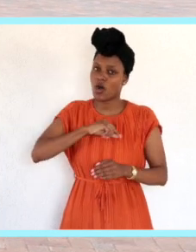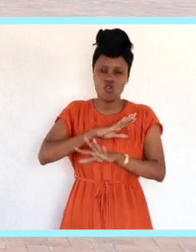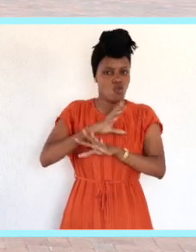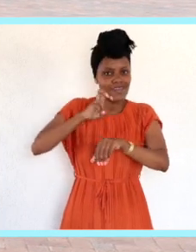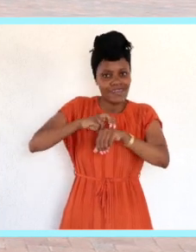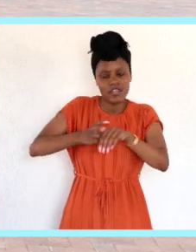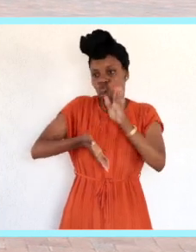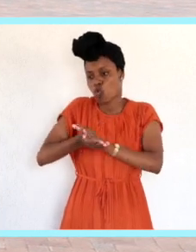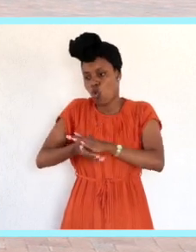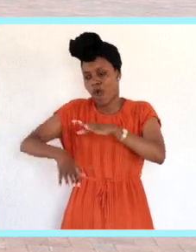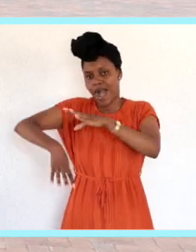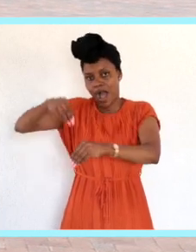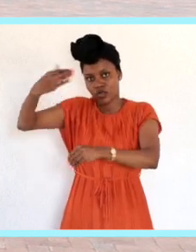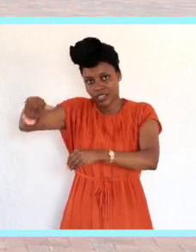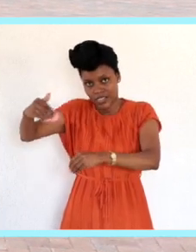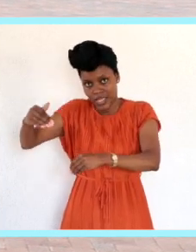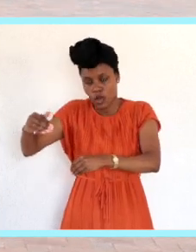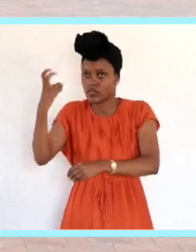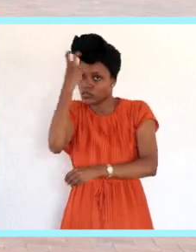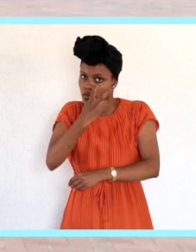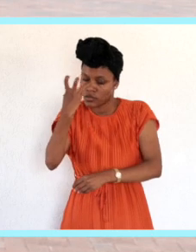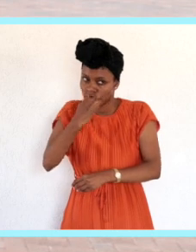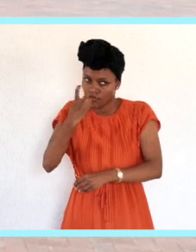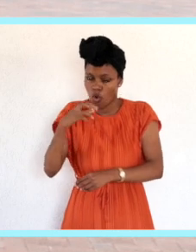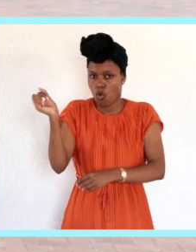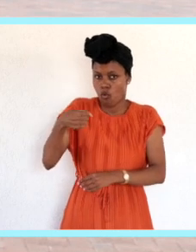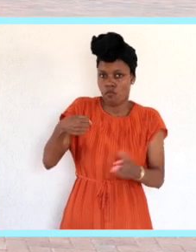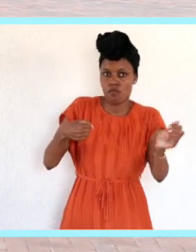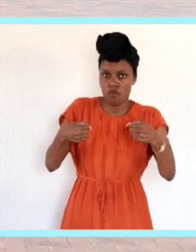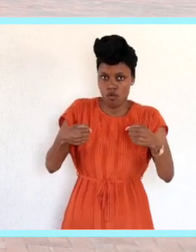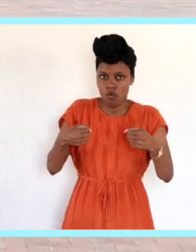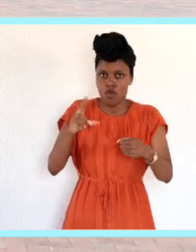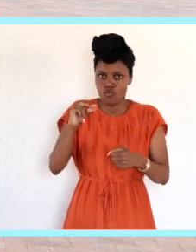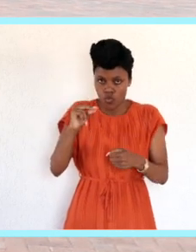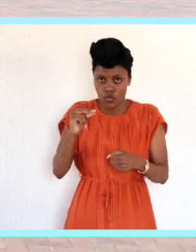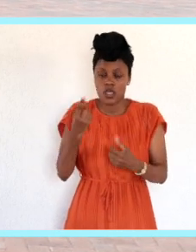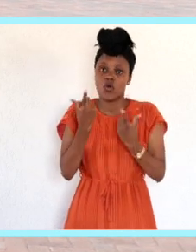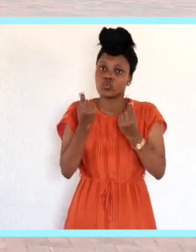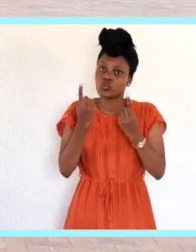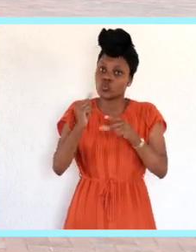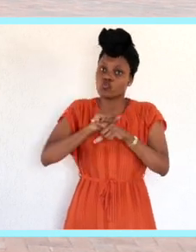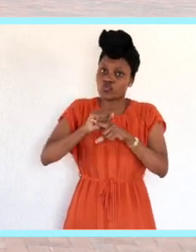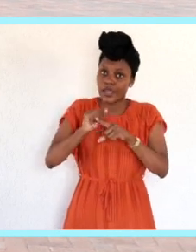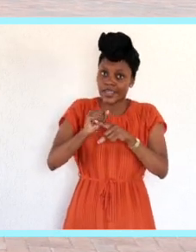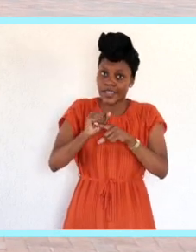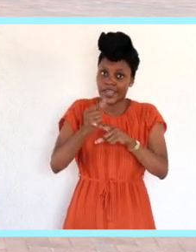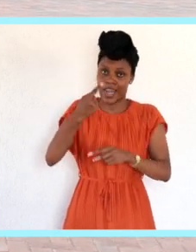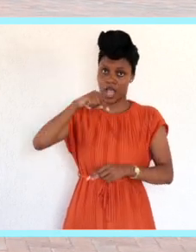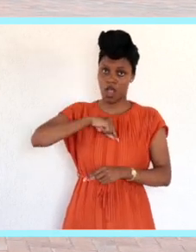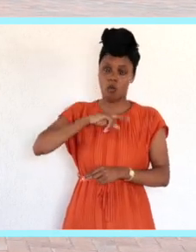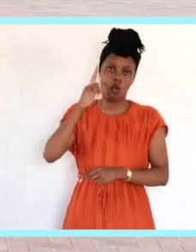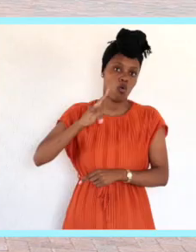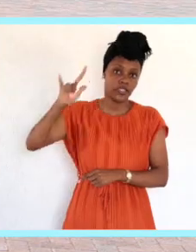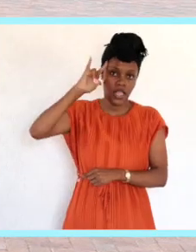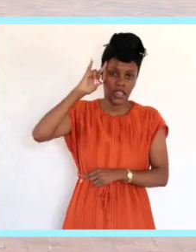students will not have to go out to industry and seek emplacement and seek will, but they will do that at